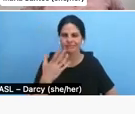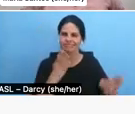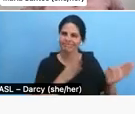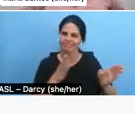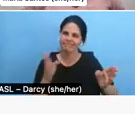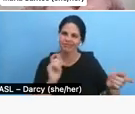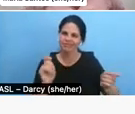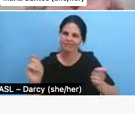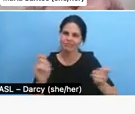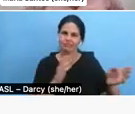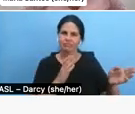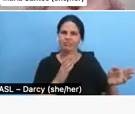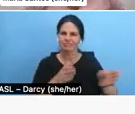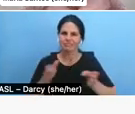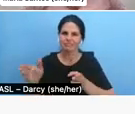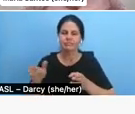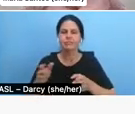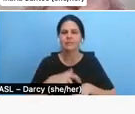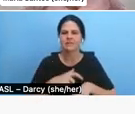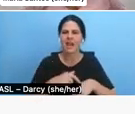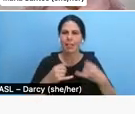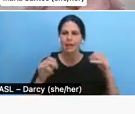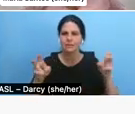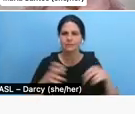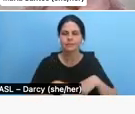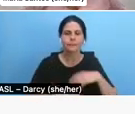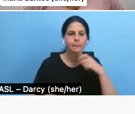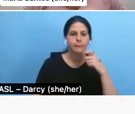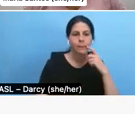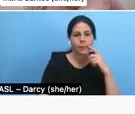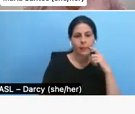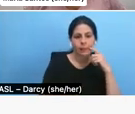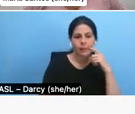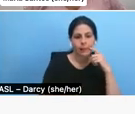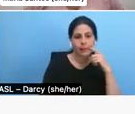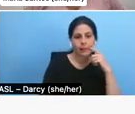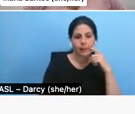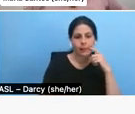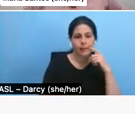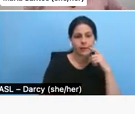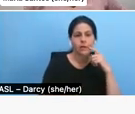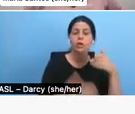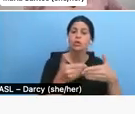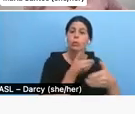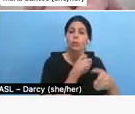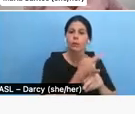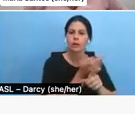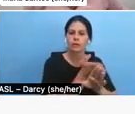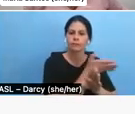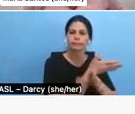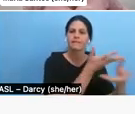All right. So now we're done with pre-production. Let's talk about production. Um, next slide, please.